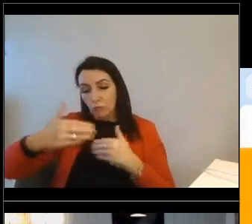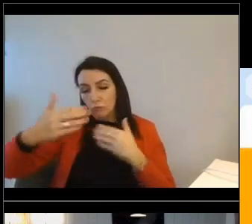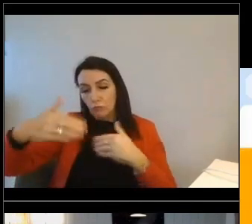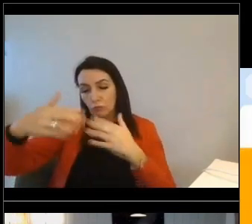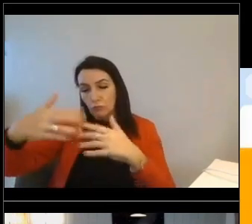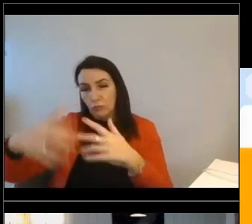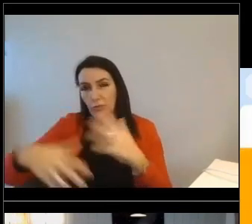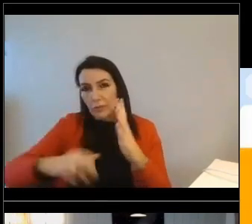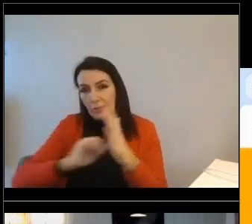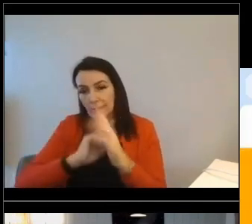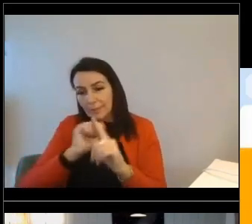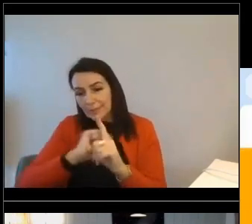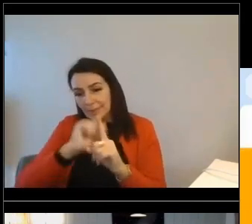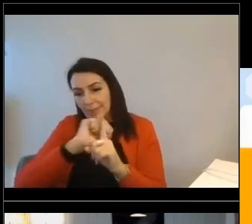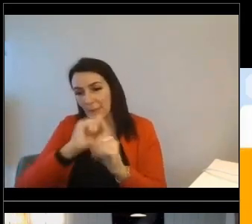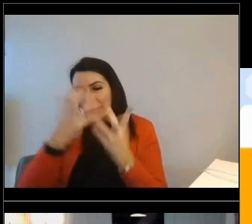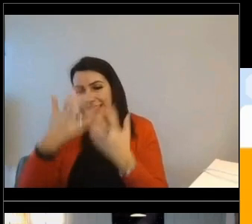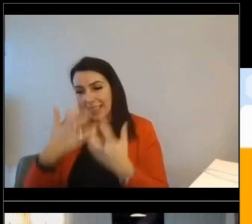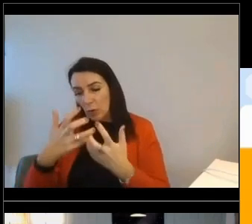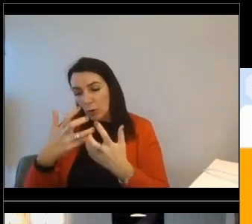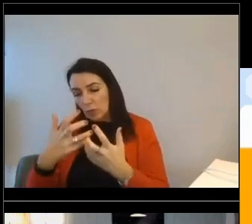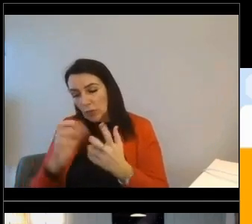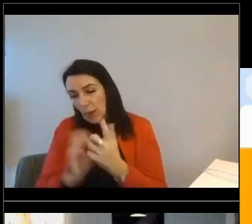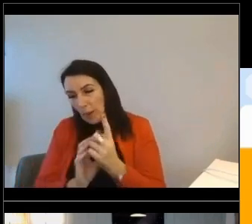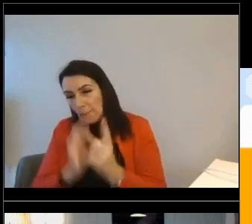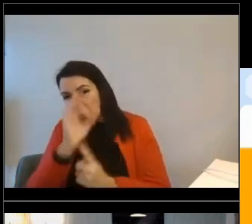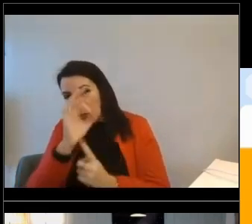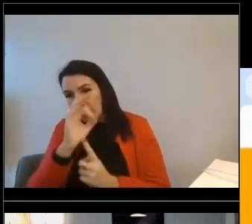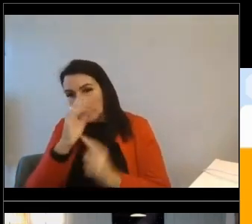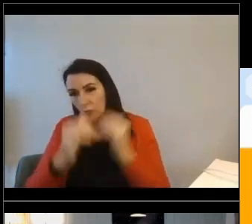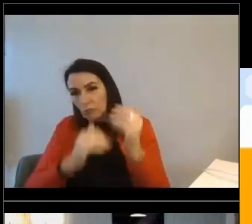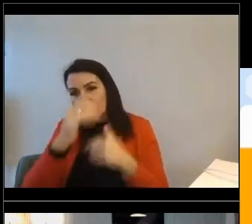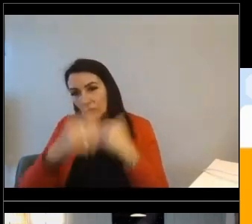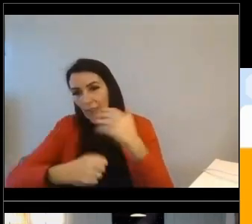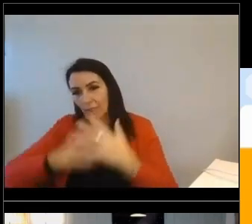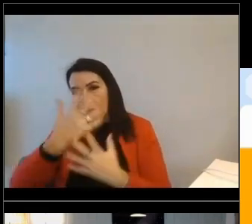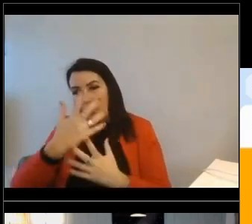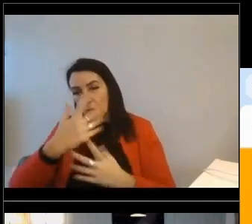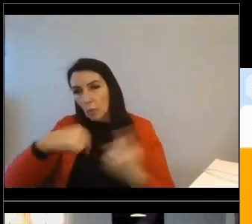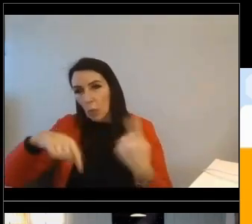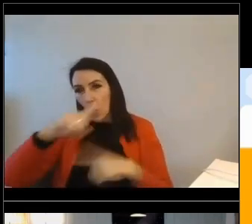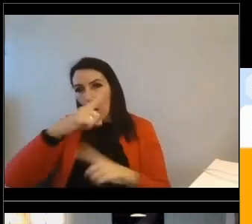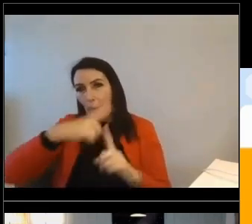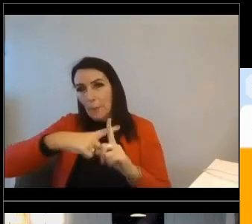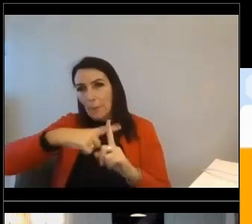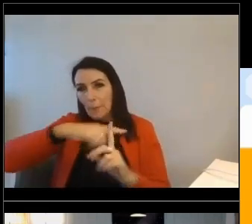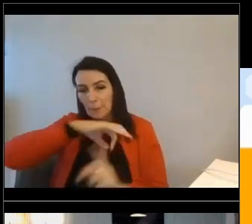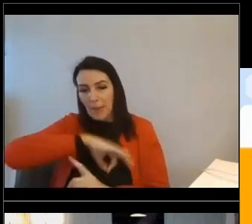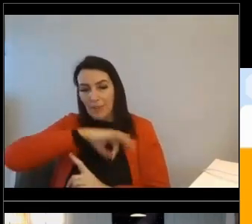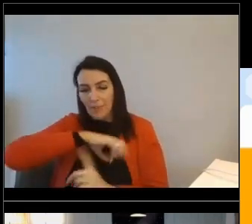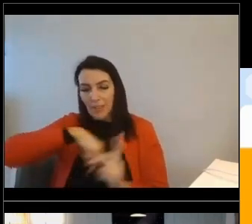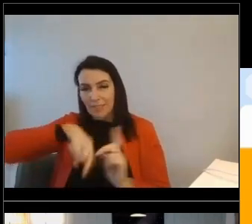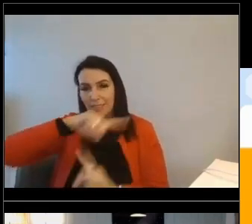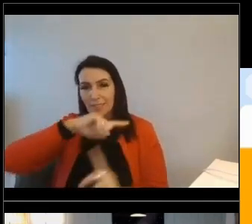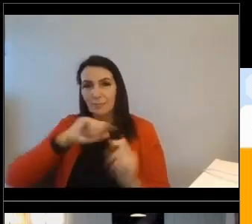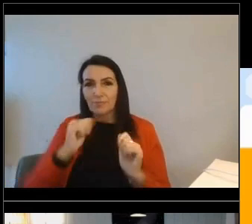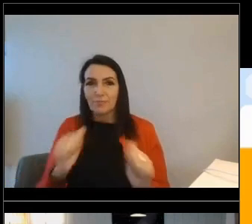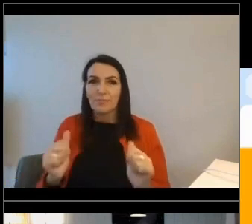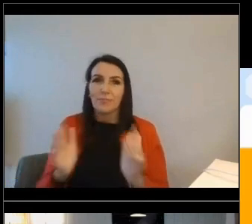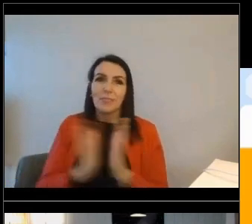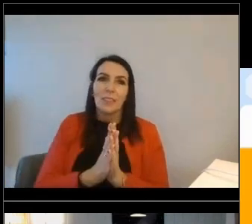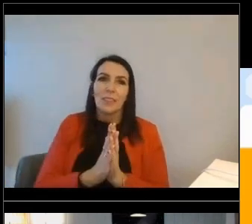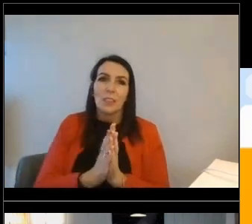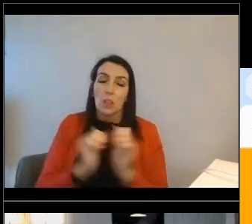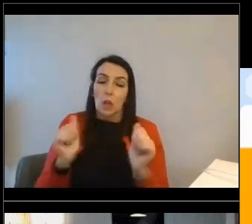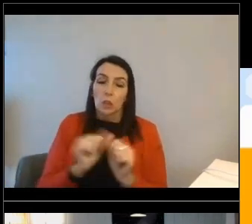as technology evolves, as functionality evolves. And so everyone will benefit from that over time. So short whistle-stop tour